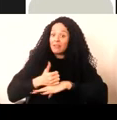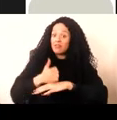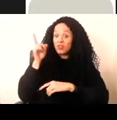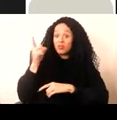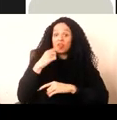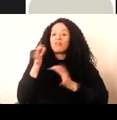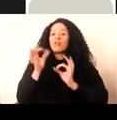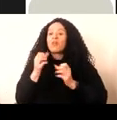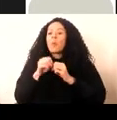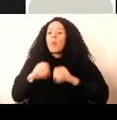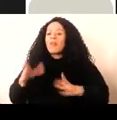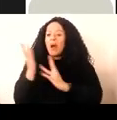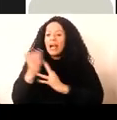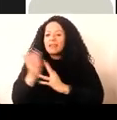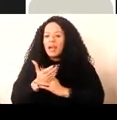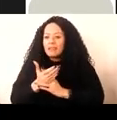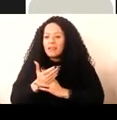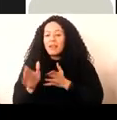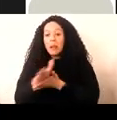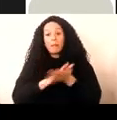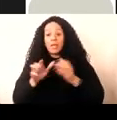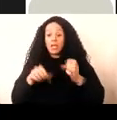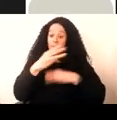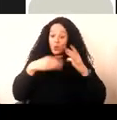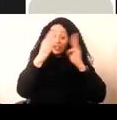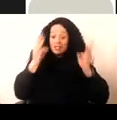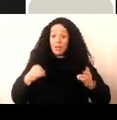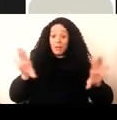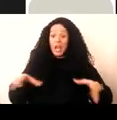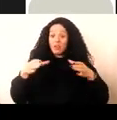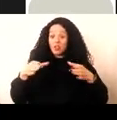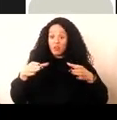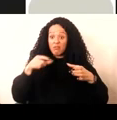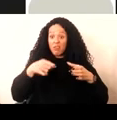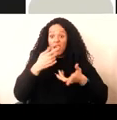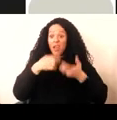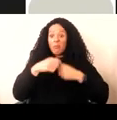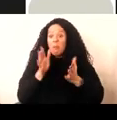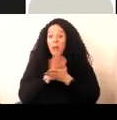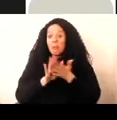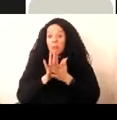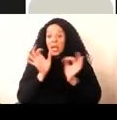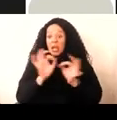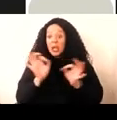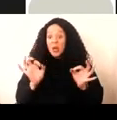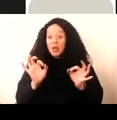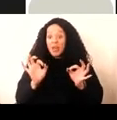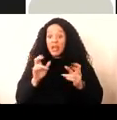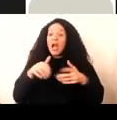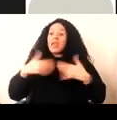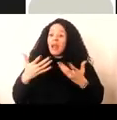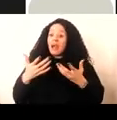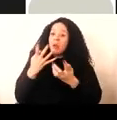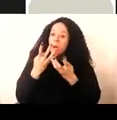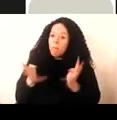With this, I mean that museum collections become meaningful when objects are put into public conversation. When